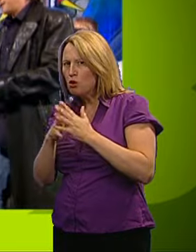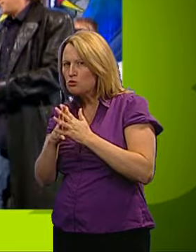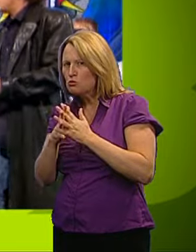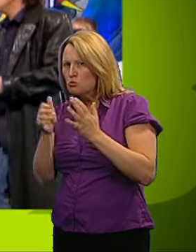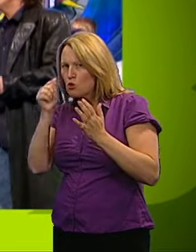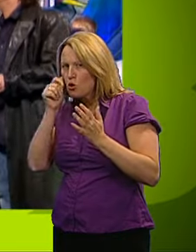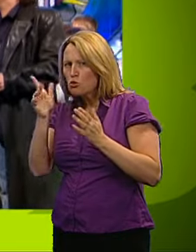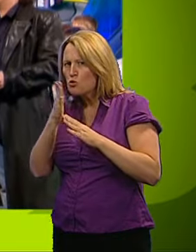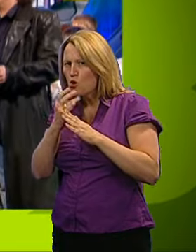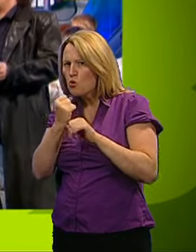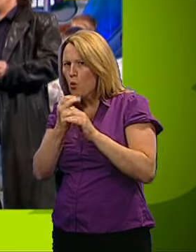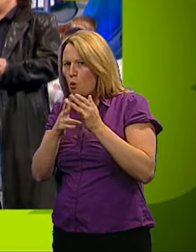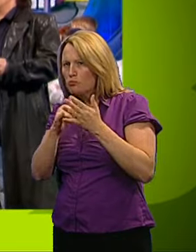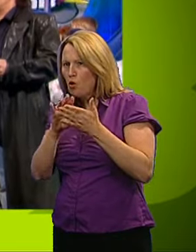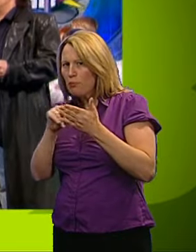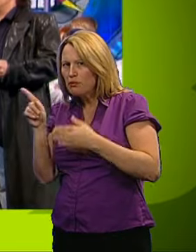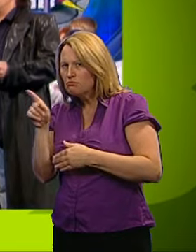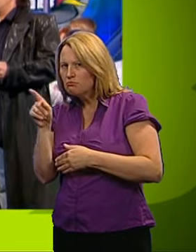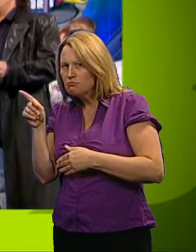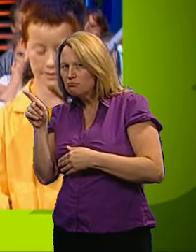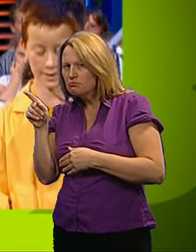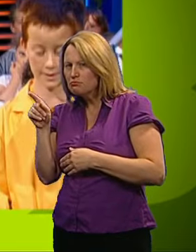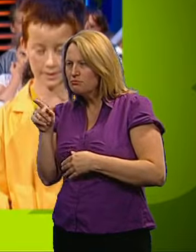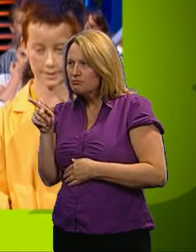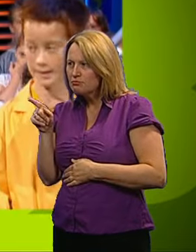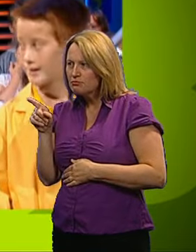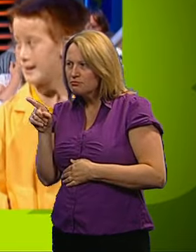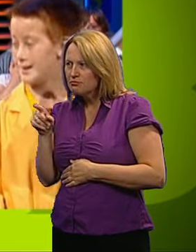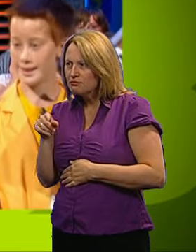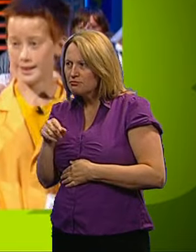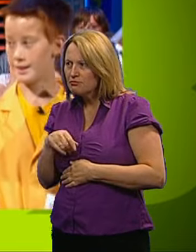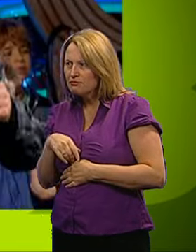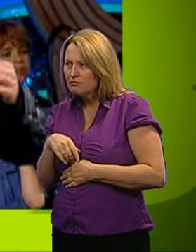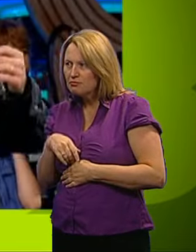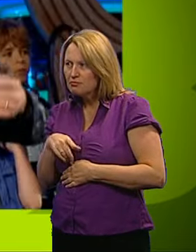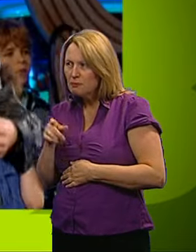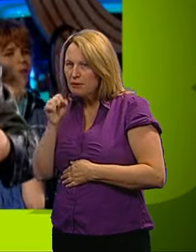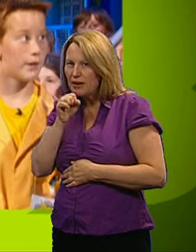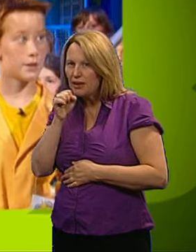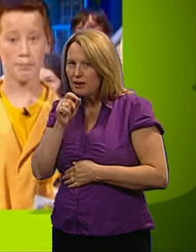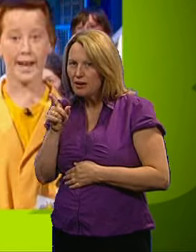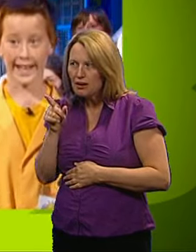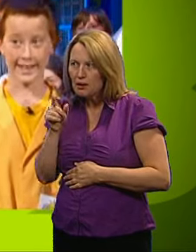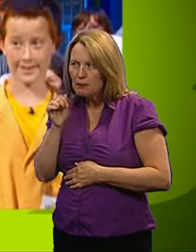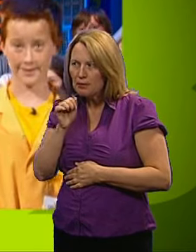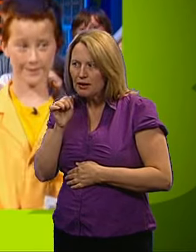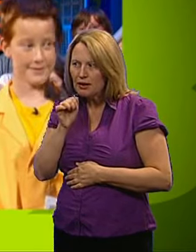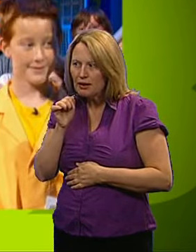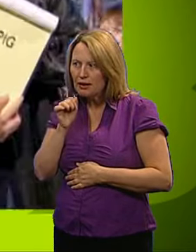real yellow team, which you would know if you are they and not gnomes. So, what do you think it is? Pig!